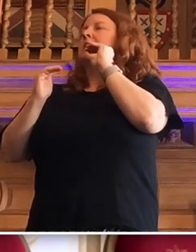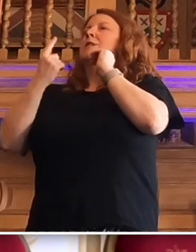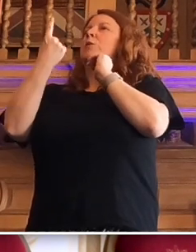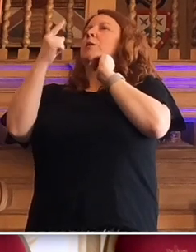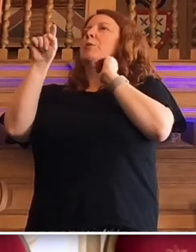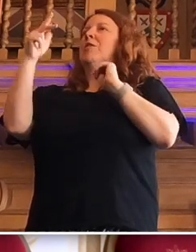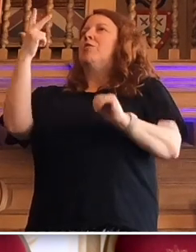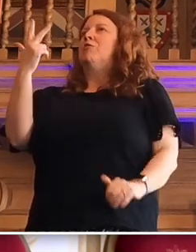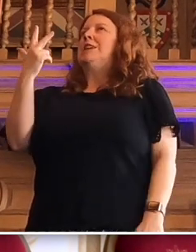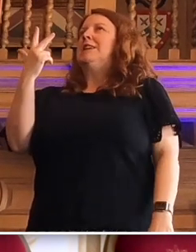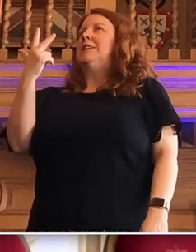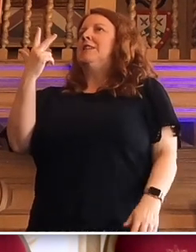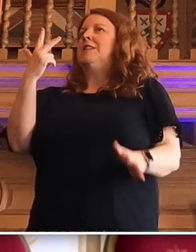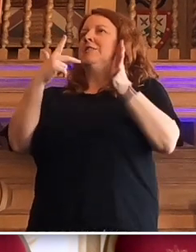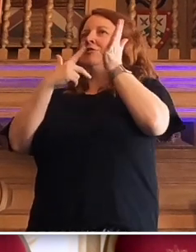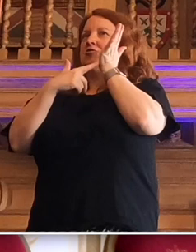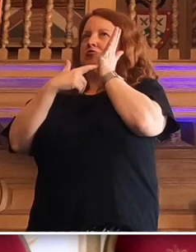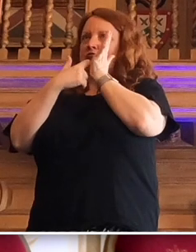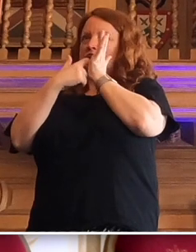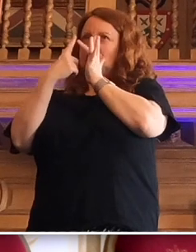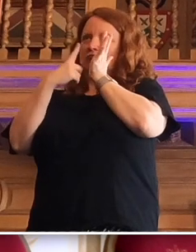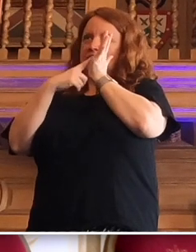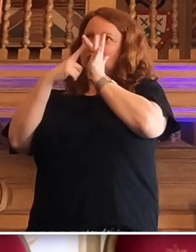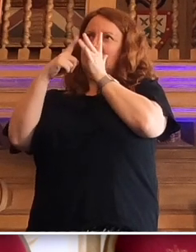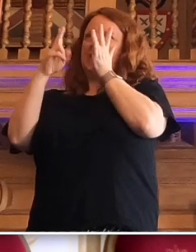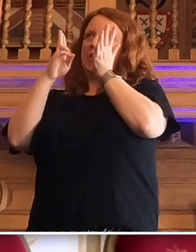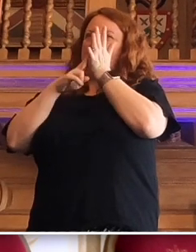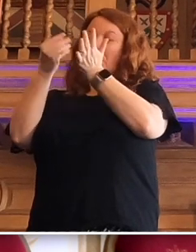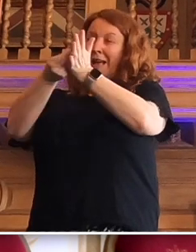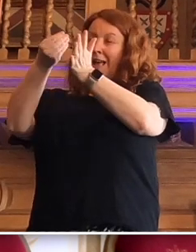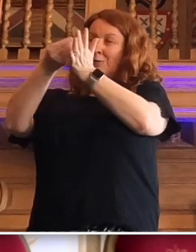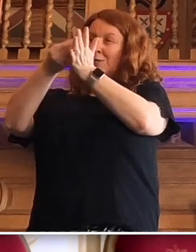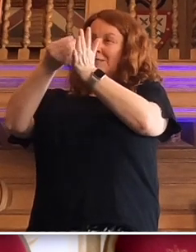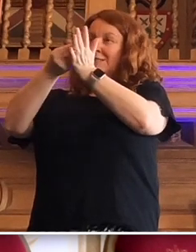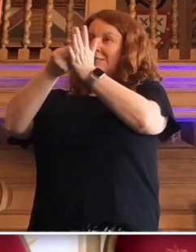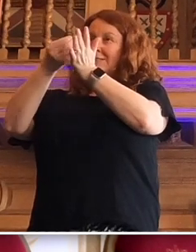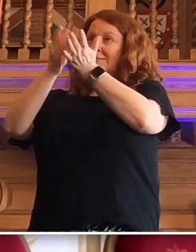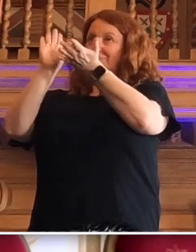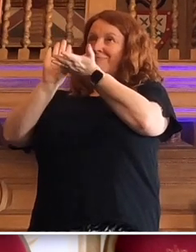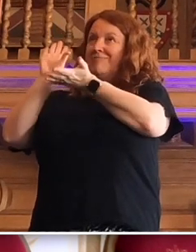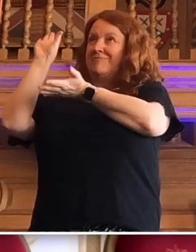trillion under investment.